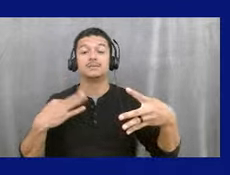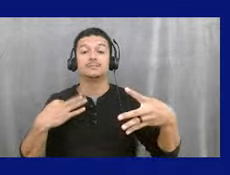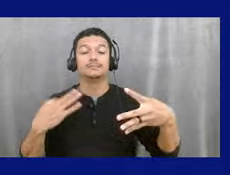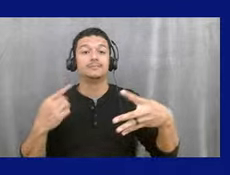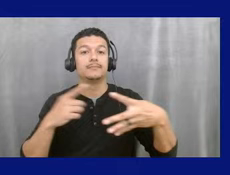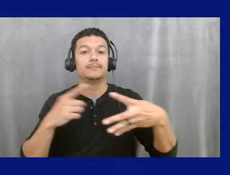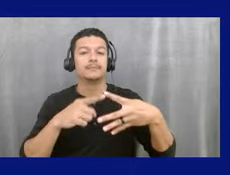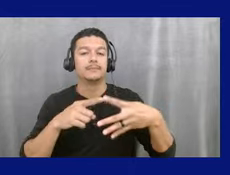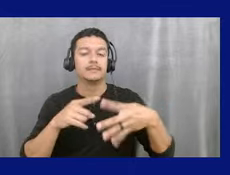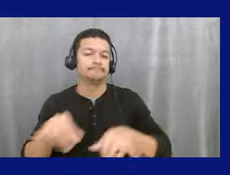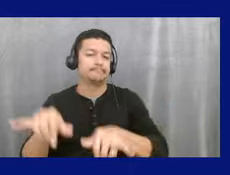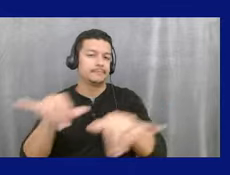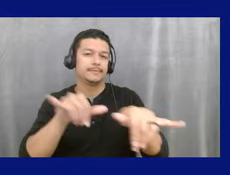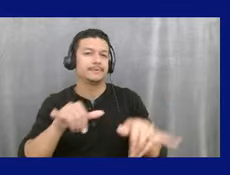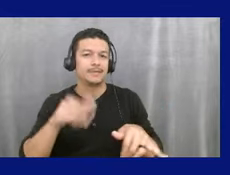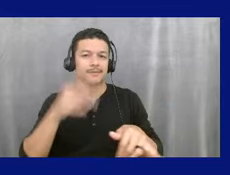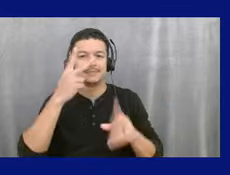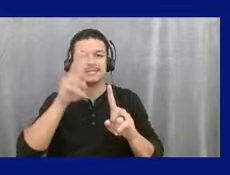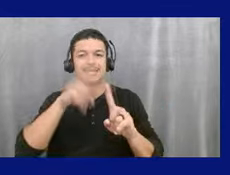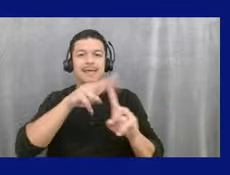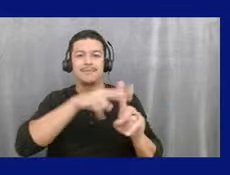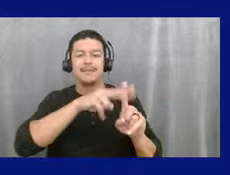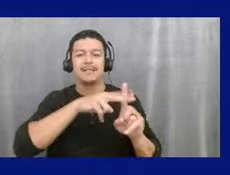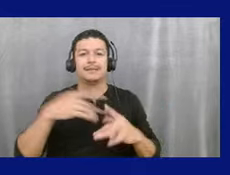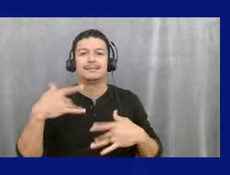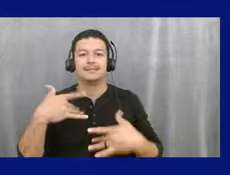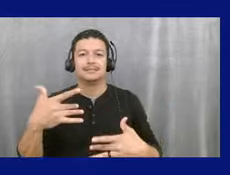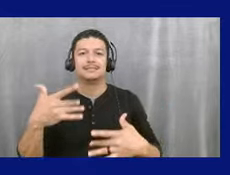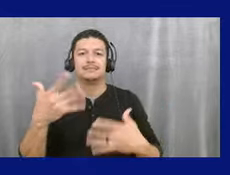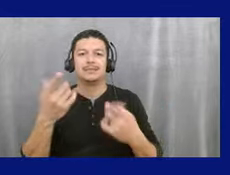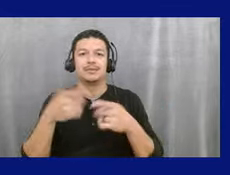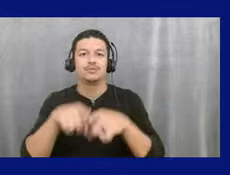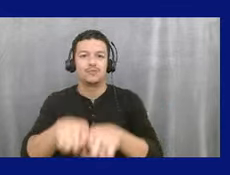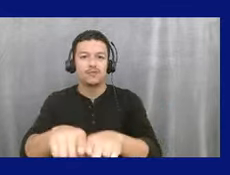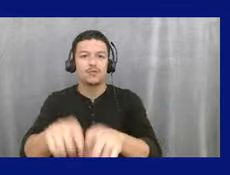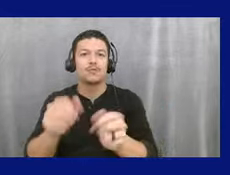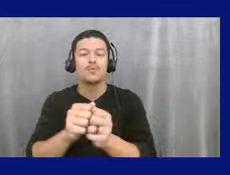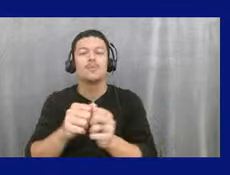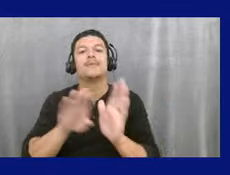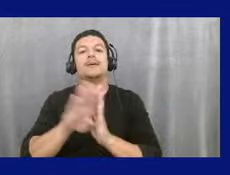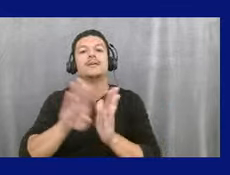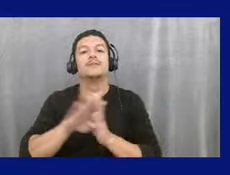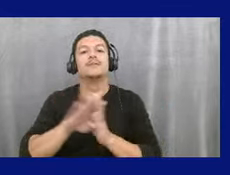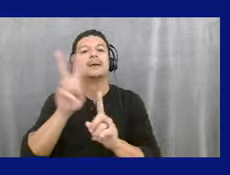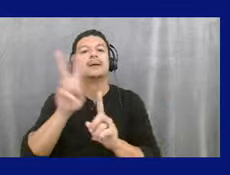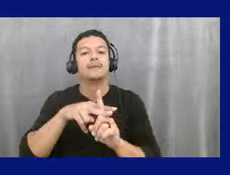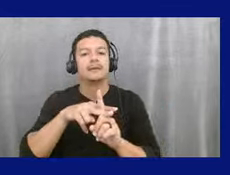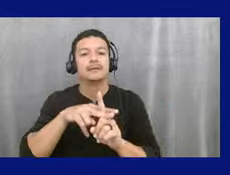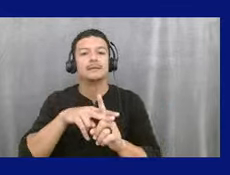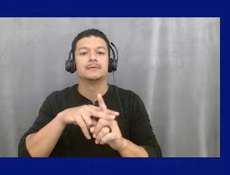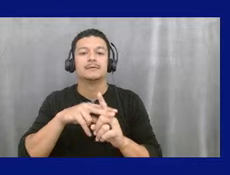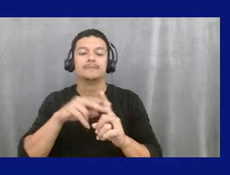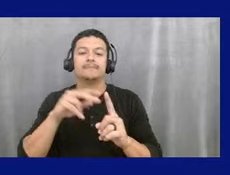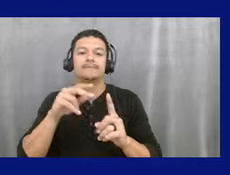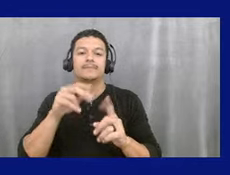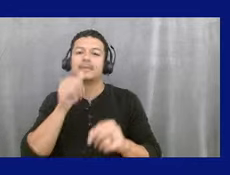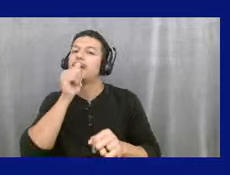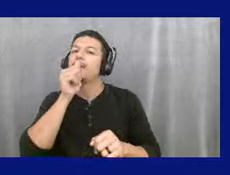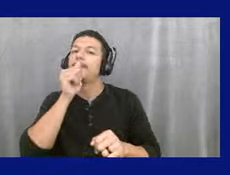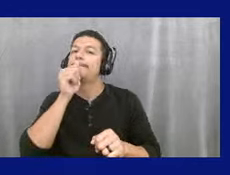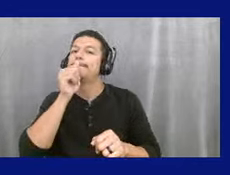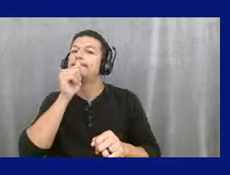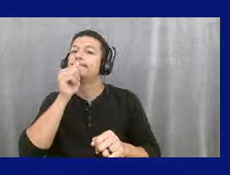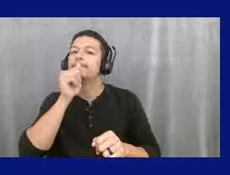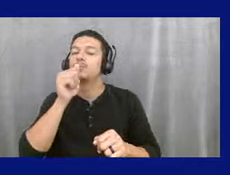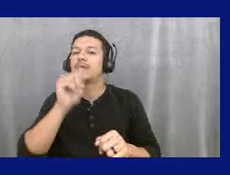common that you'll see in applications. They usually coincide with a development application. Um, it is privately initiated by a property owner,